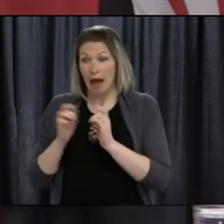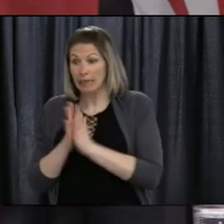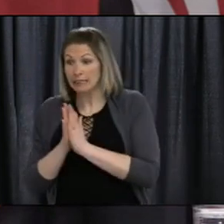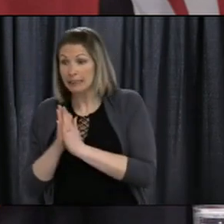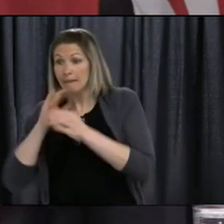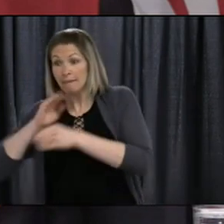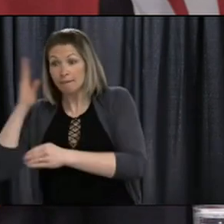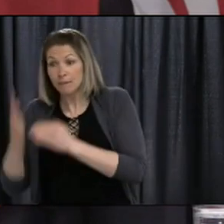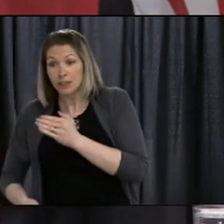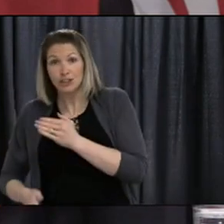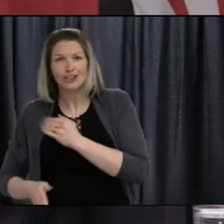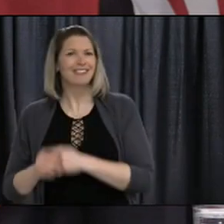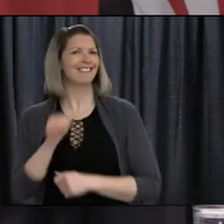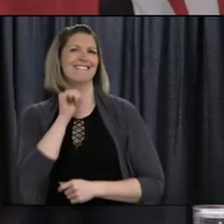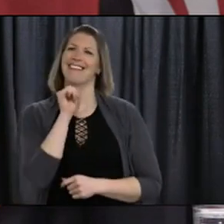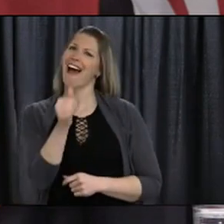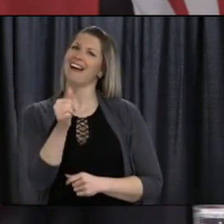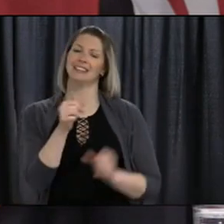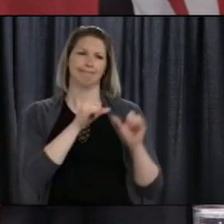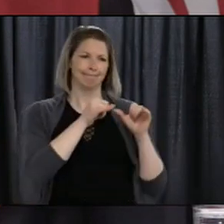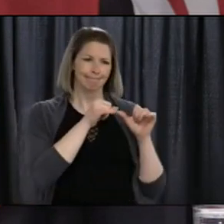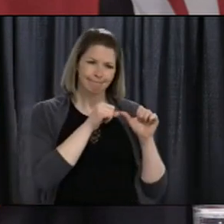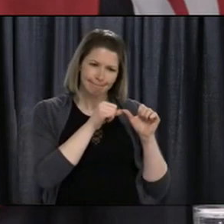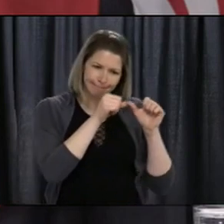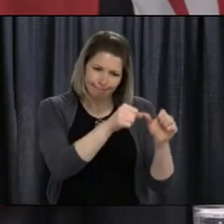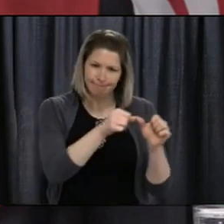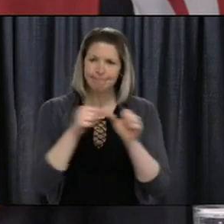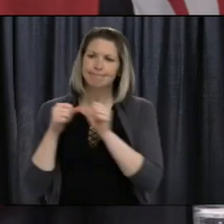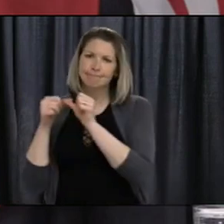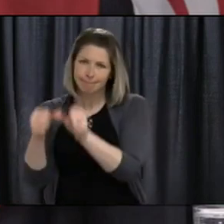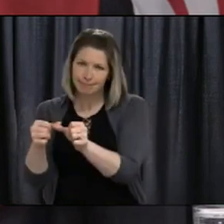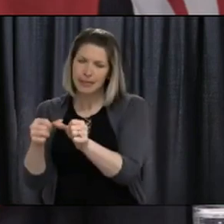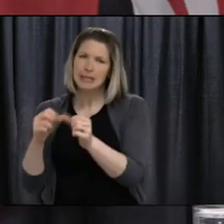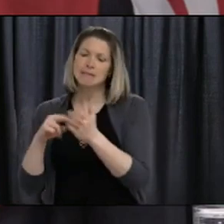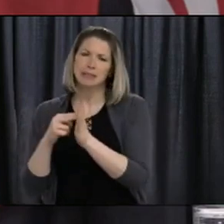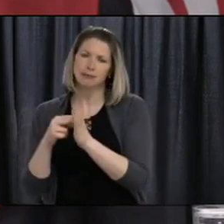Office for the Status of Women, and our work will continue.